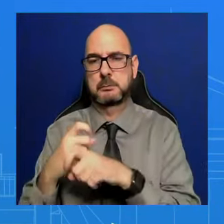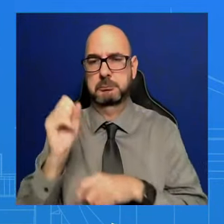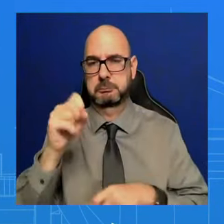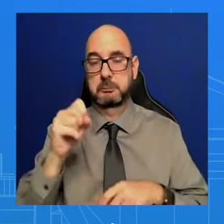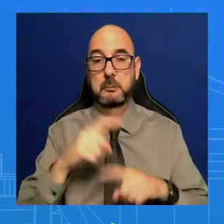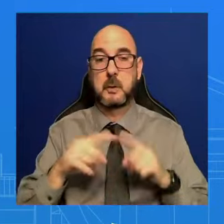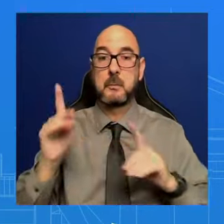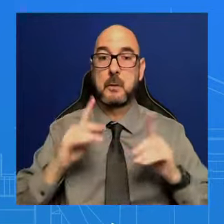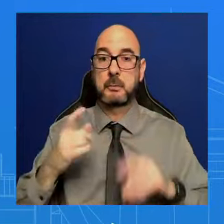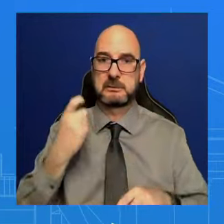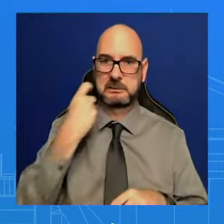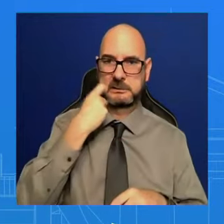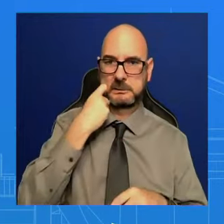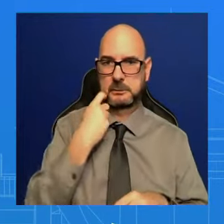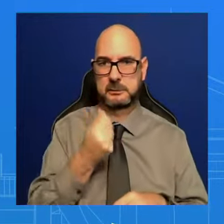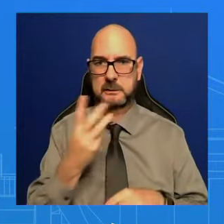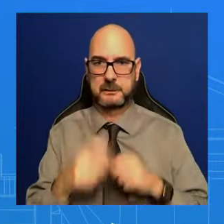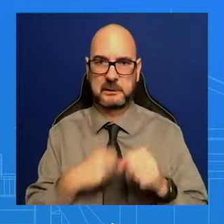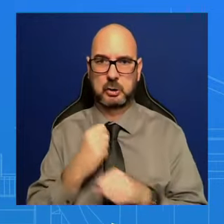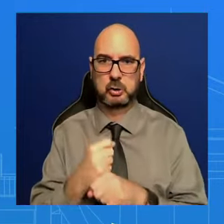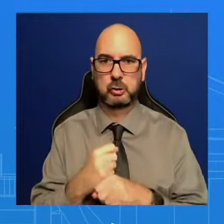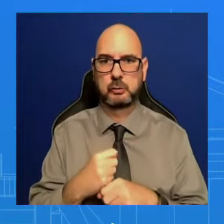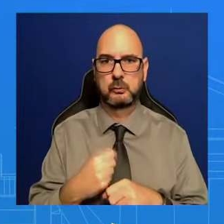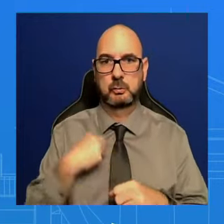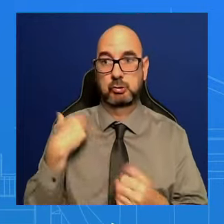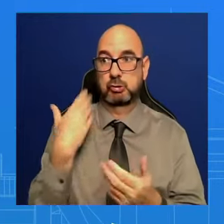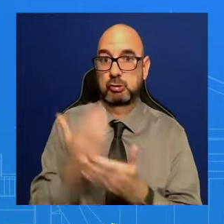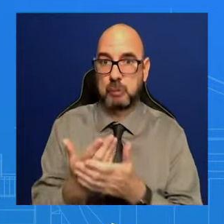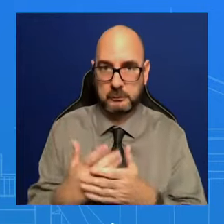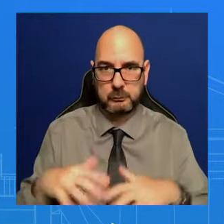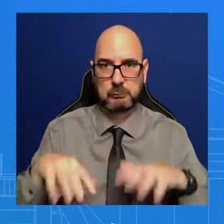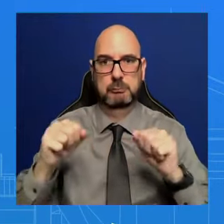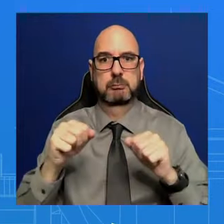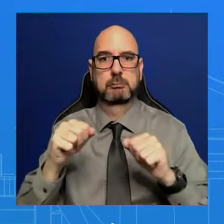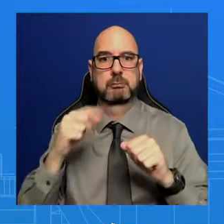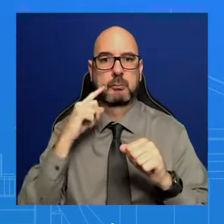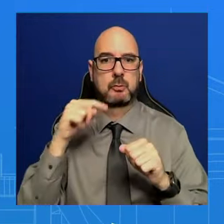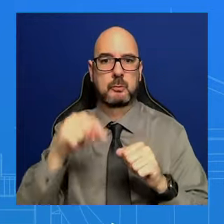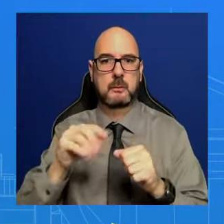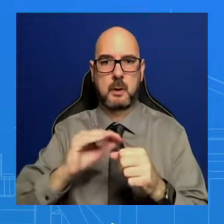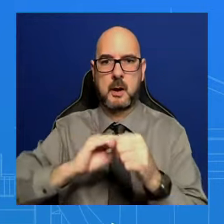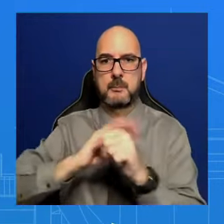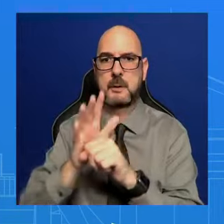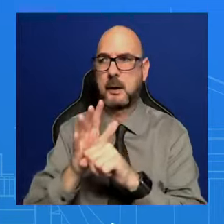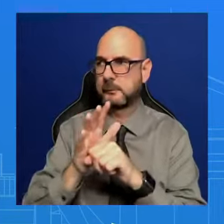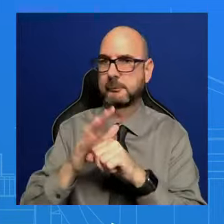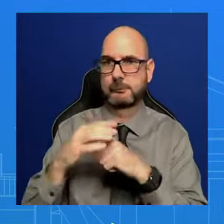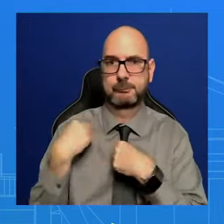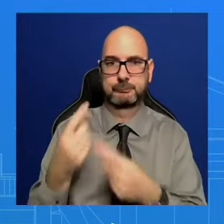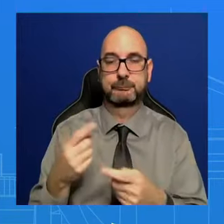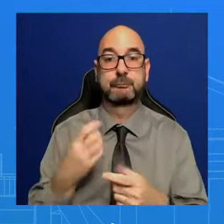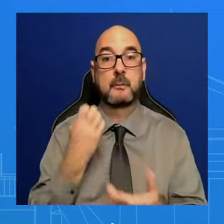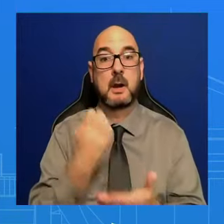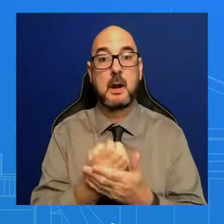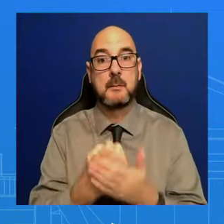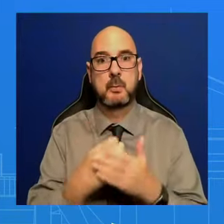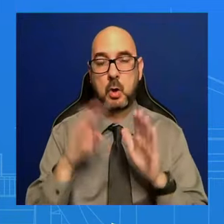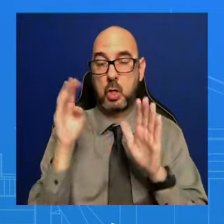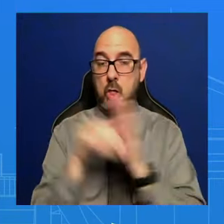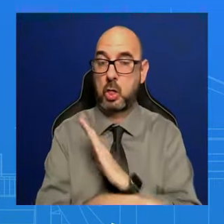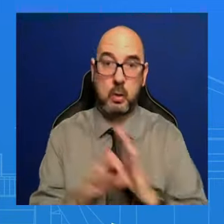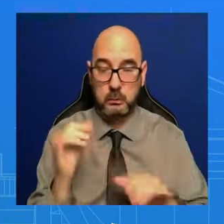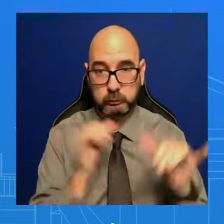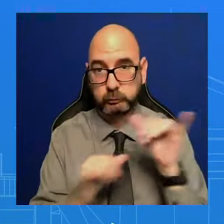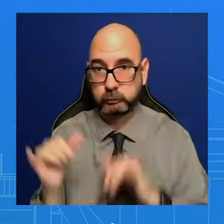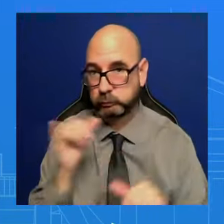pandemic, and there was an economy that was in a tailspin. So we get it. We get that Americans, some Americans, are trying to